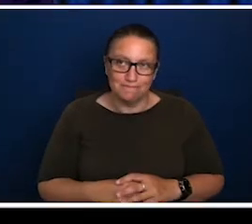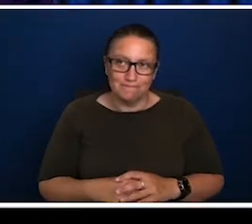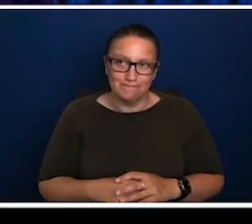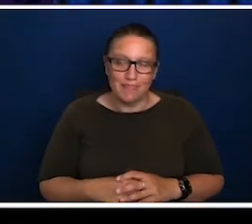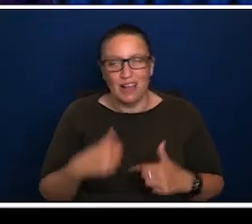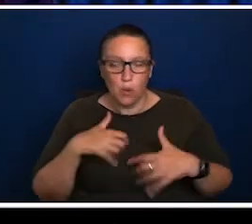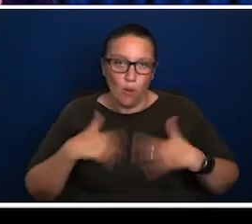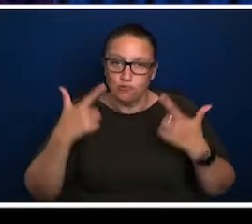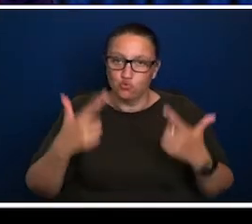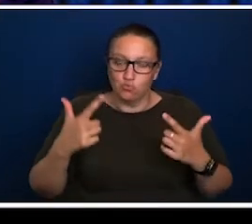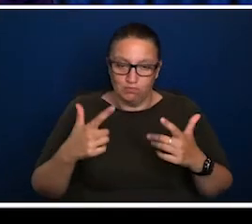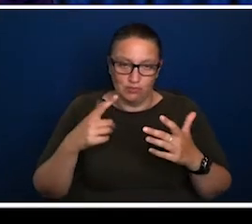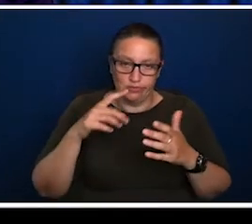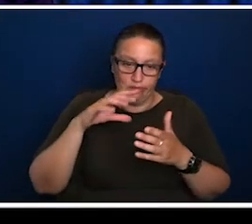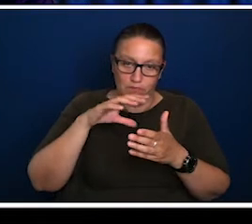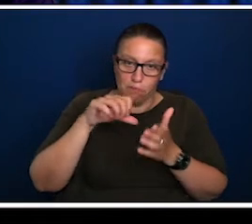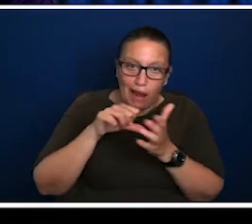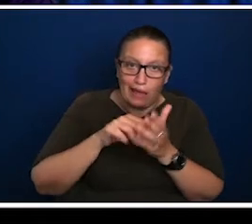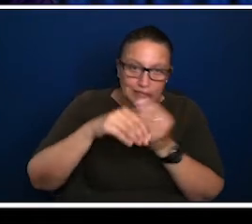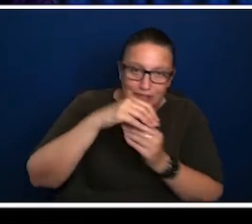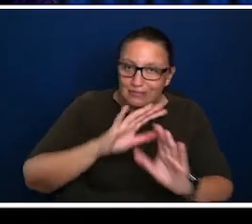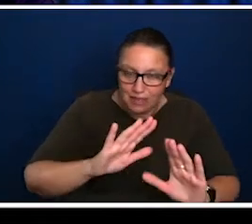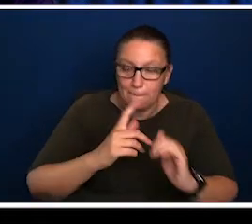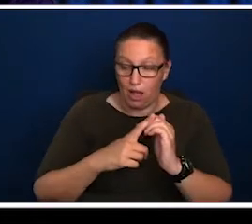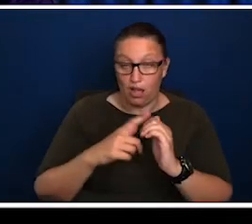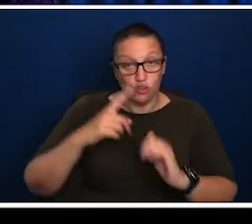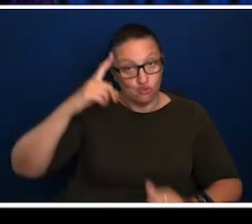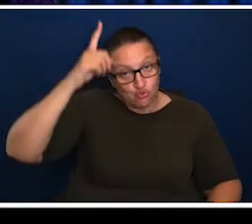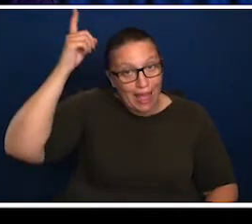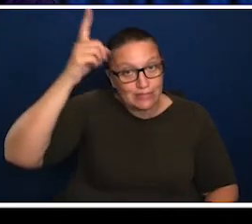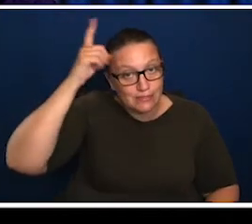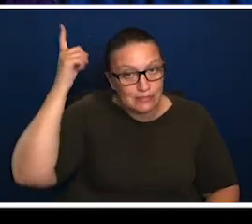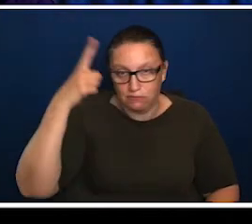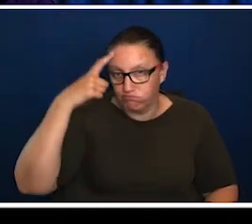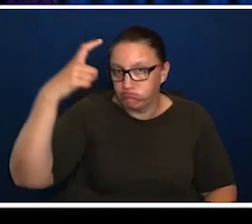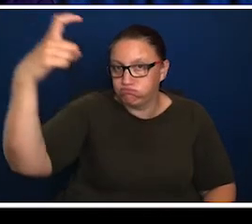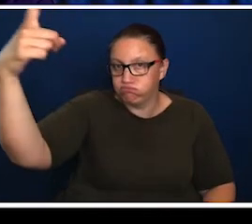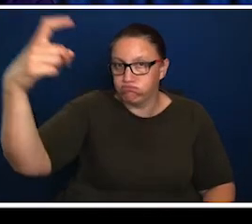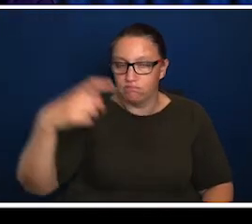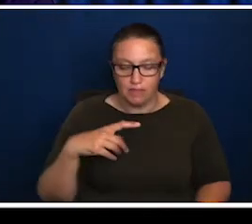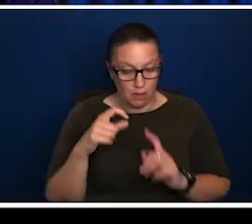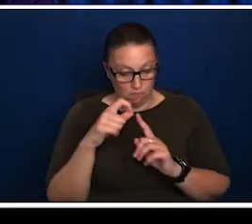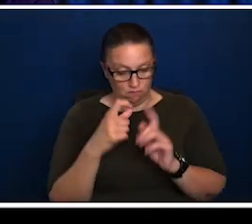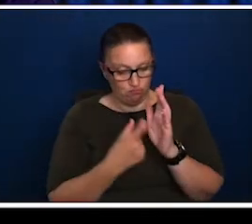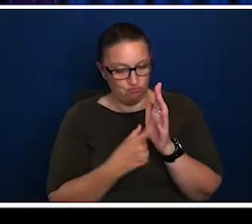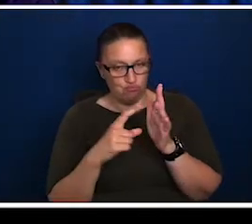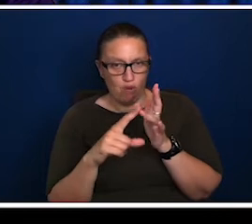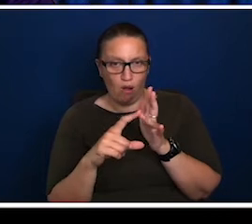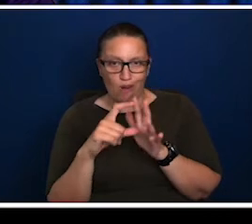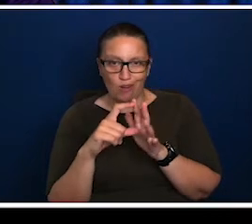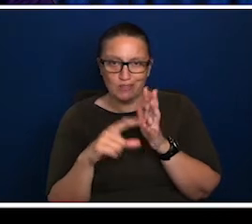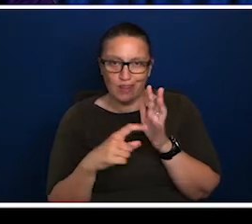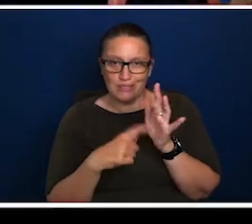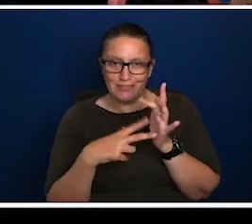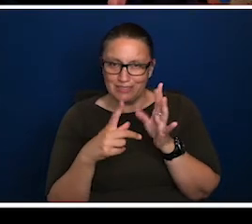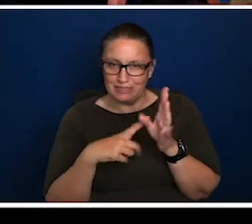we're not getting too bogged down in the, in the dollars and cents. The other part of it is the creativity, and you've alluded to it, the productivity. So